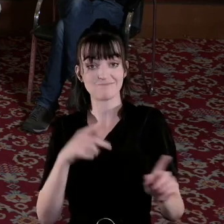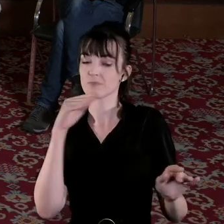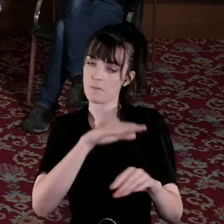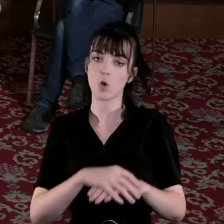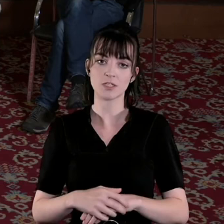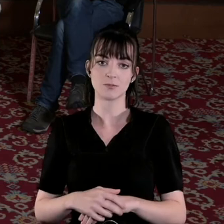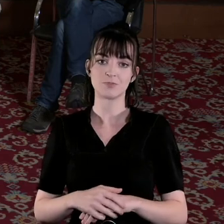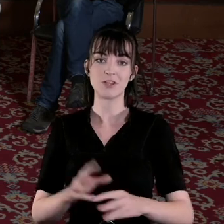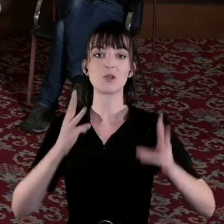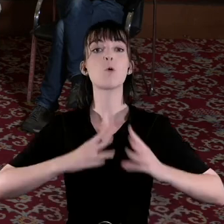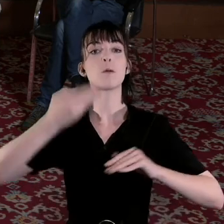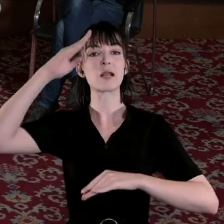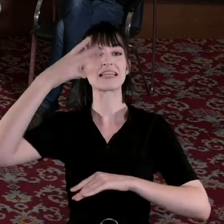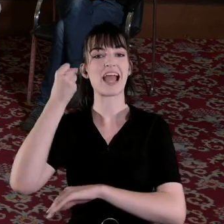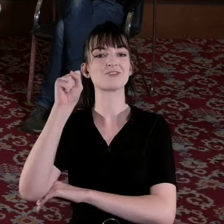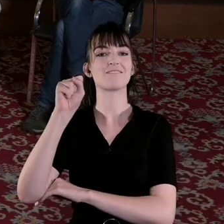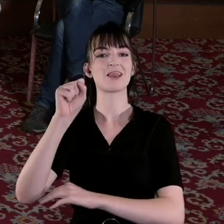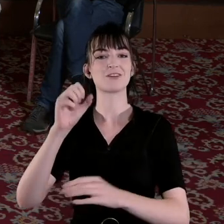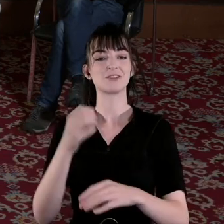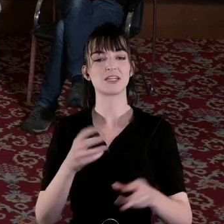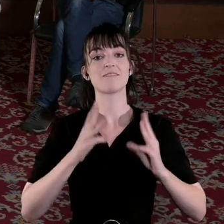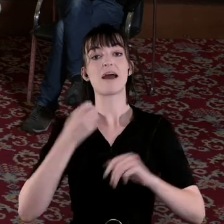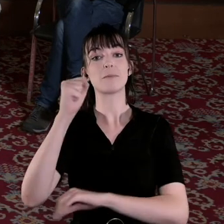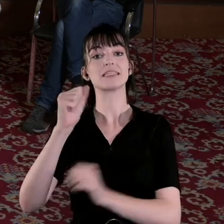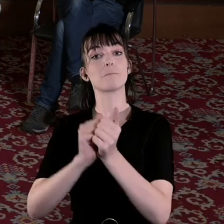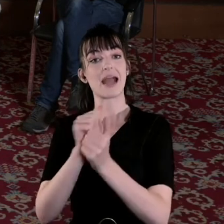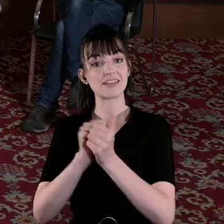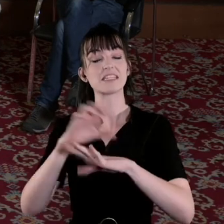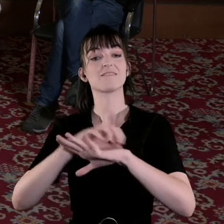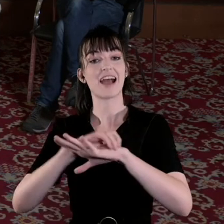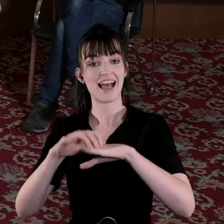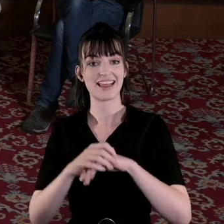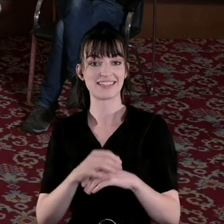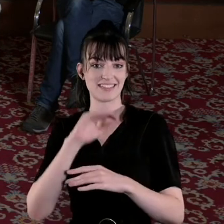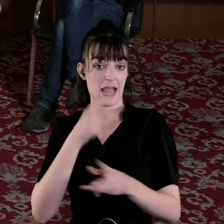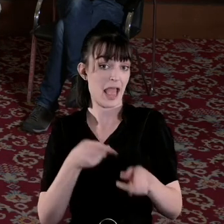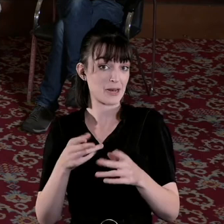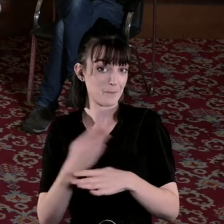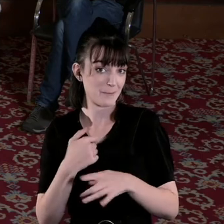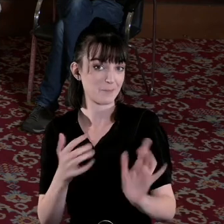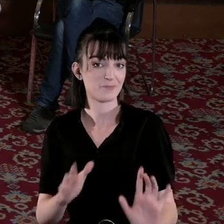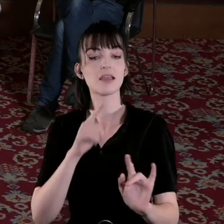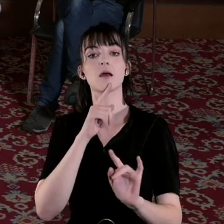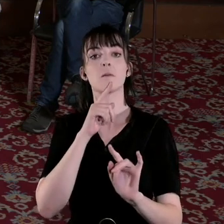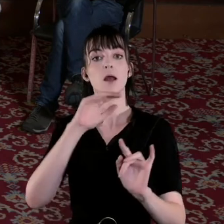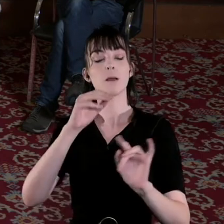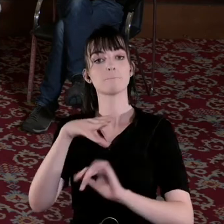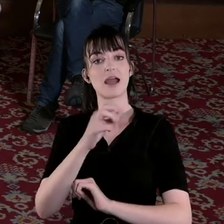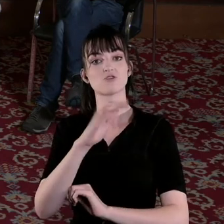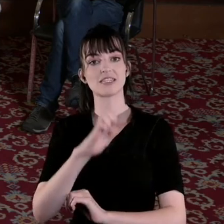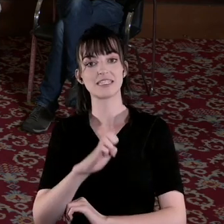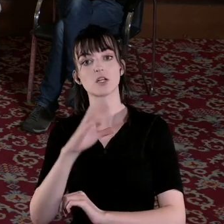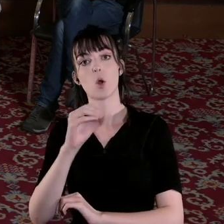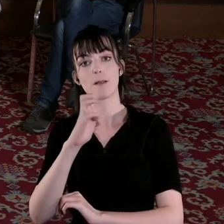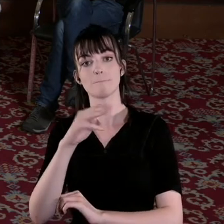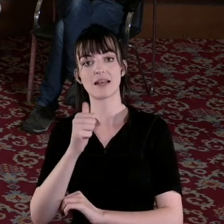Women and the Irish Revolution Feminism Activism Violence only because which is edited by me but only because it has Marie Coleman and Margaret Ward and